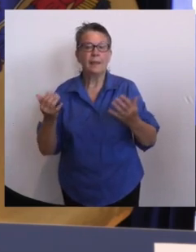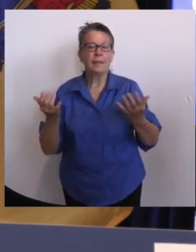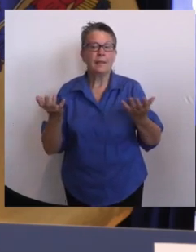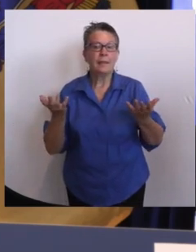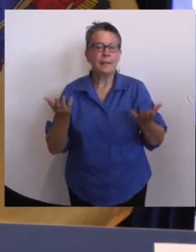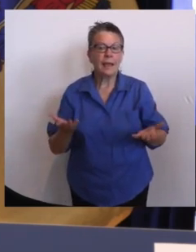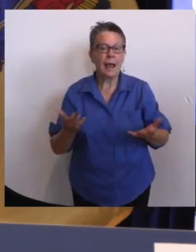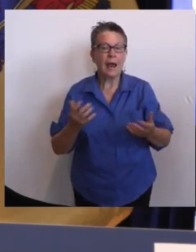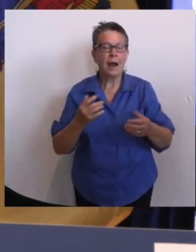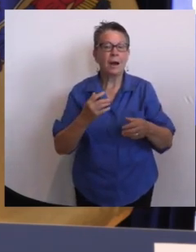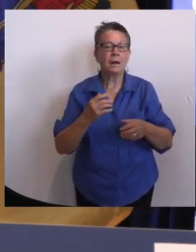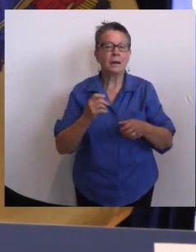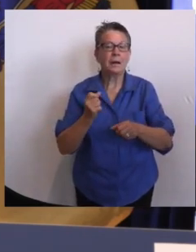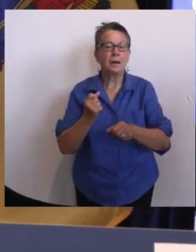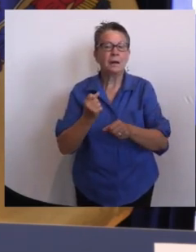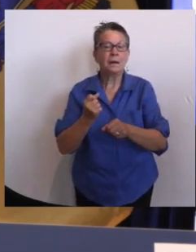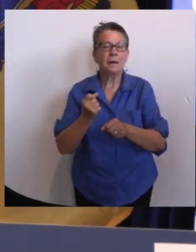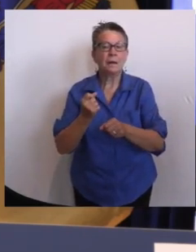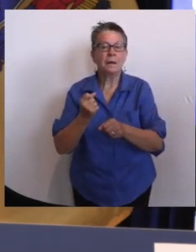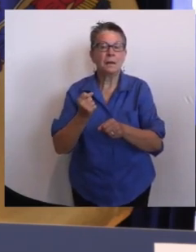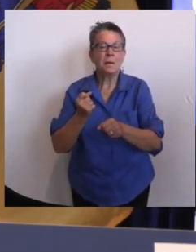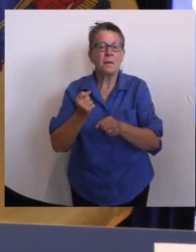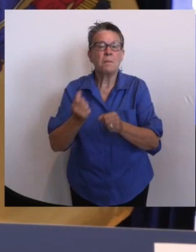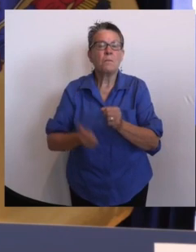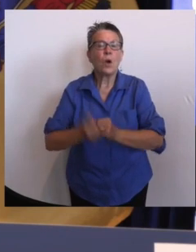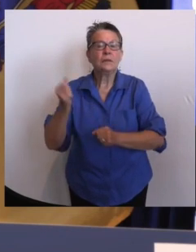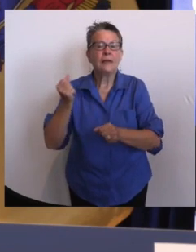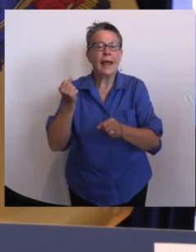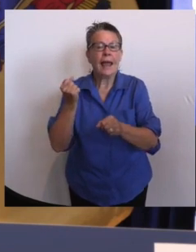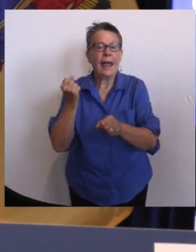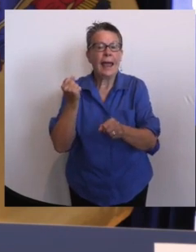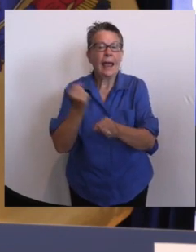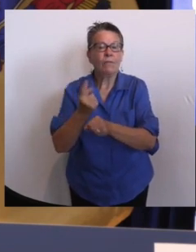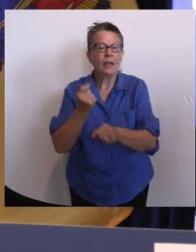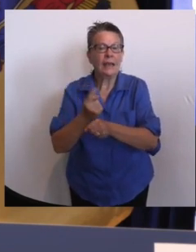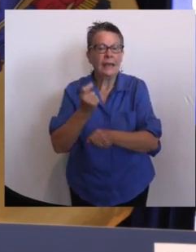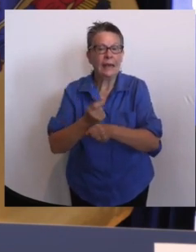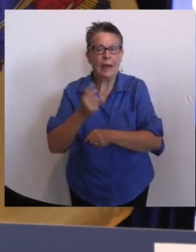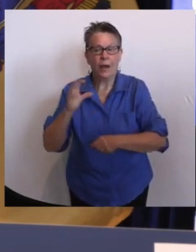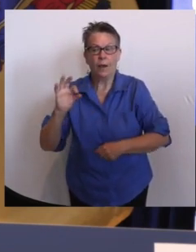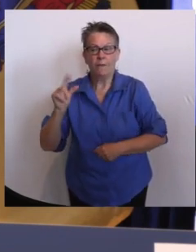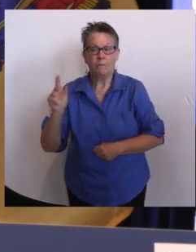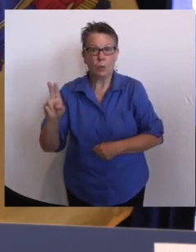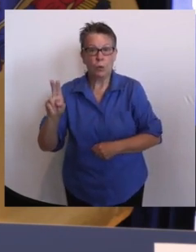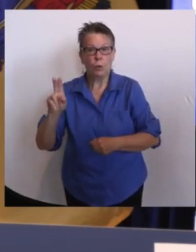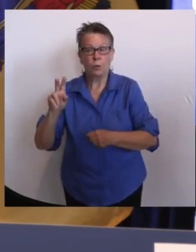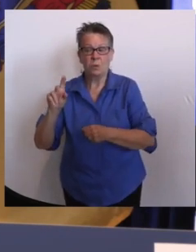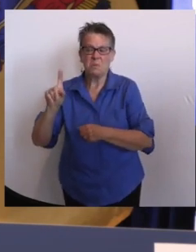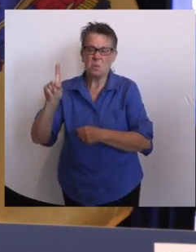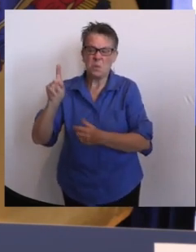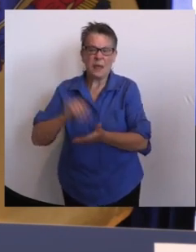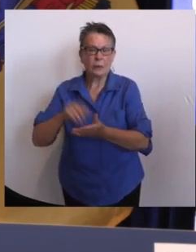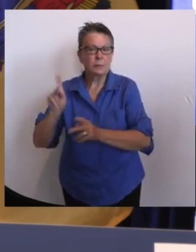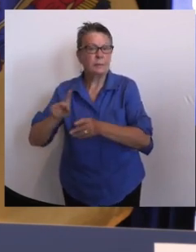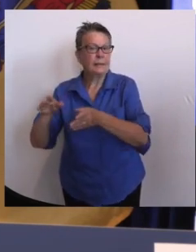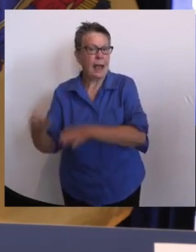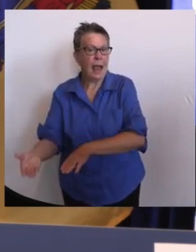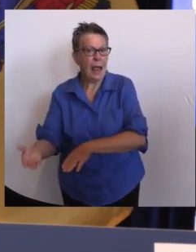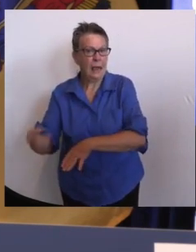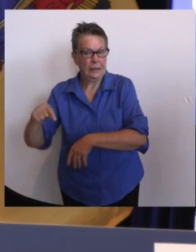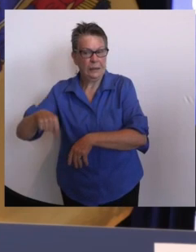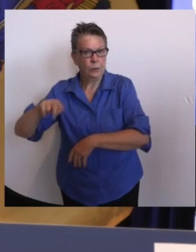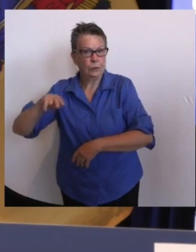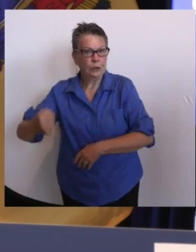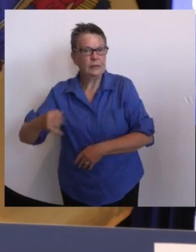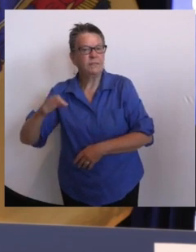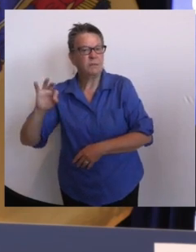closer to four or 5,000 per year at the current rate. If we were to get down to a thousand, would I consider that as success and say, oh, great, we got down to a thousand,